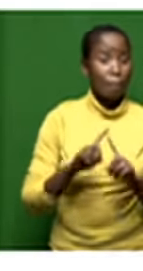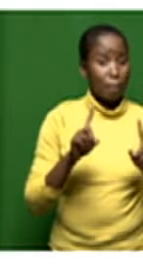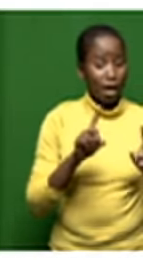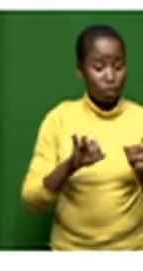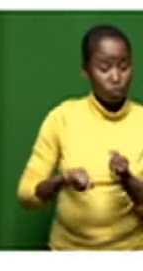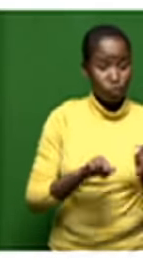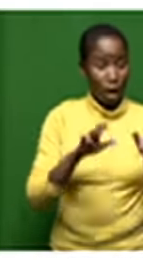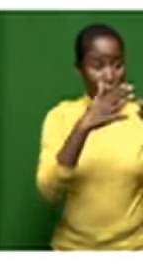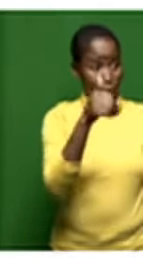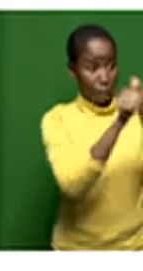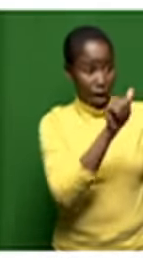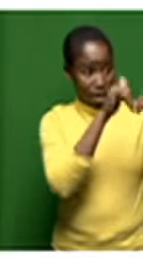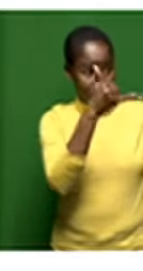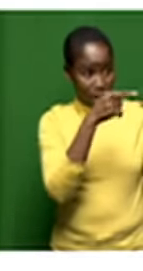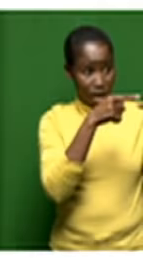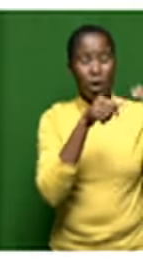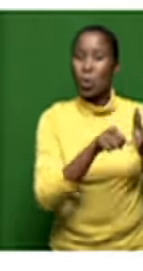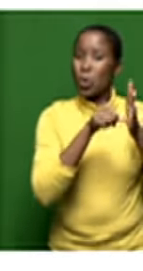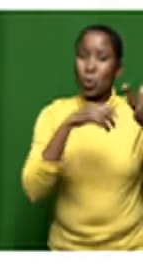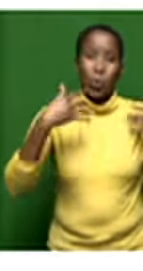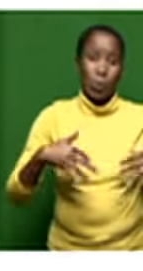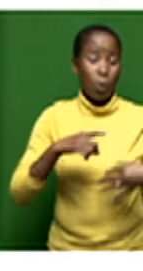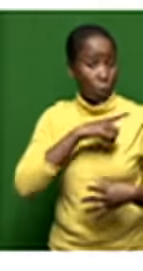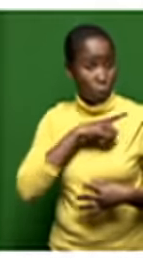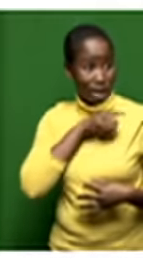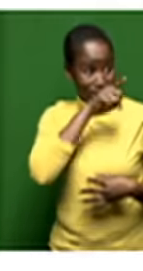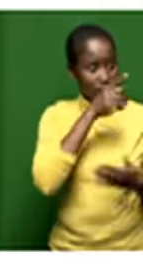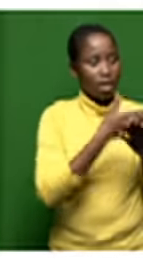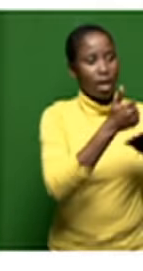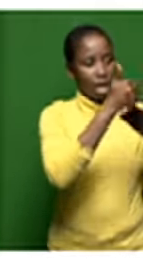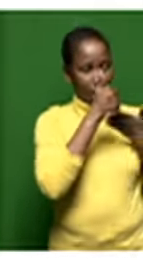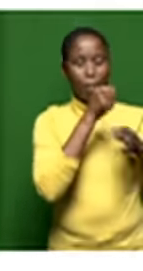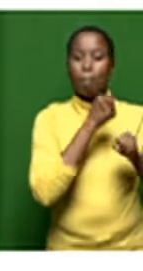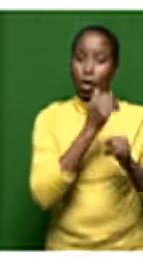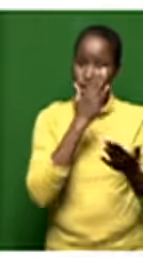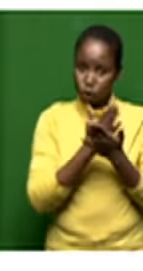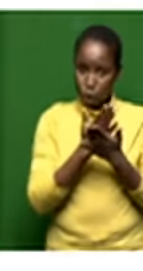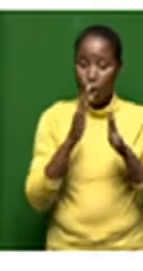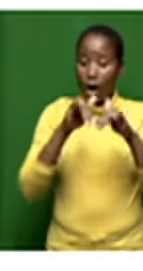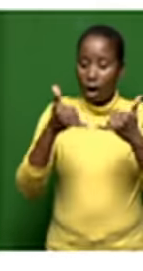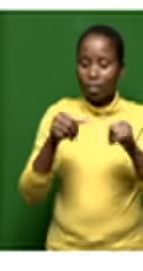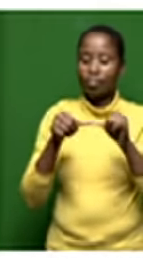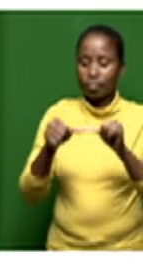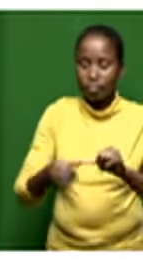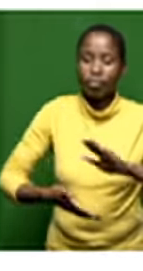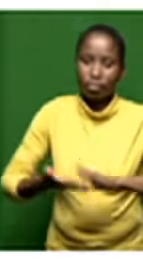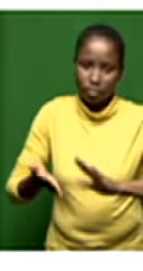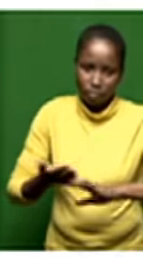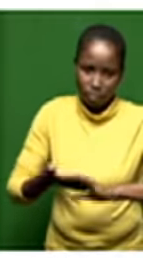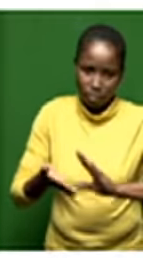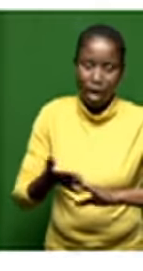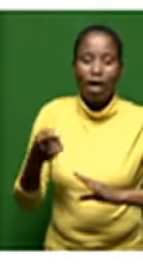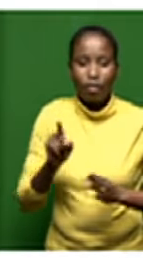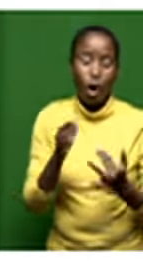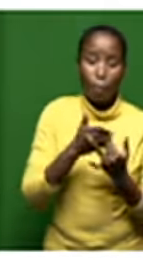partner is still important to ensure that the entity is adequately recapitalized in the medium term and the long